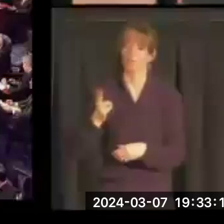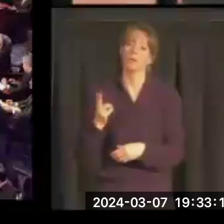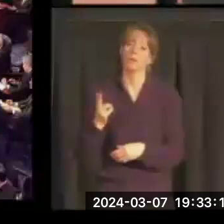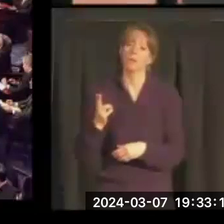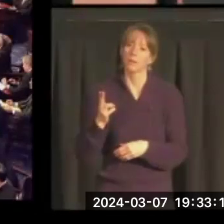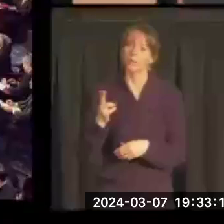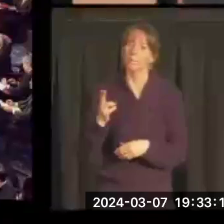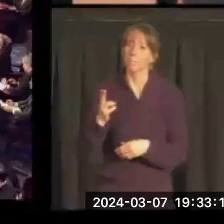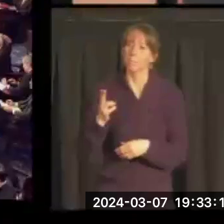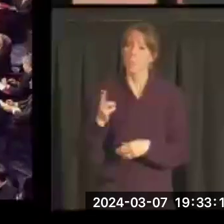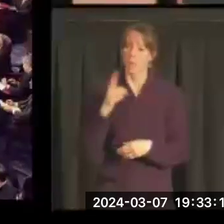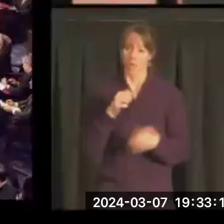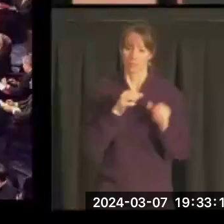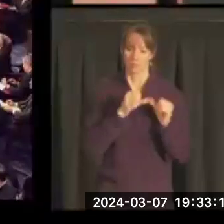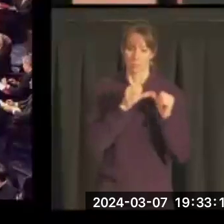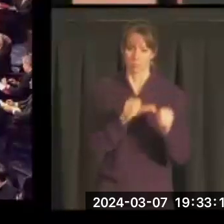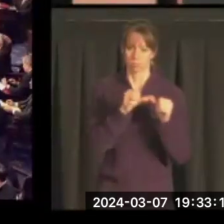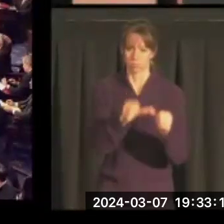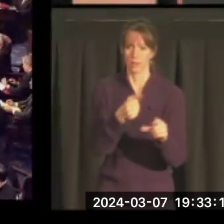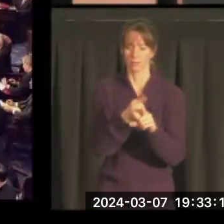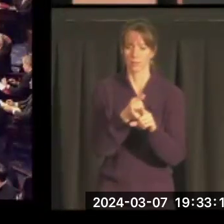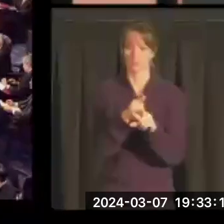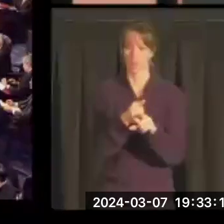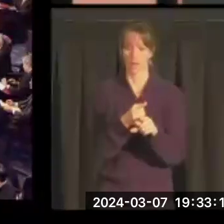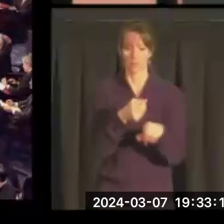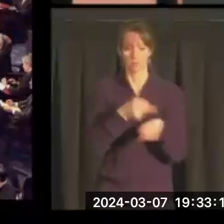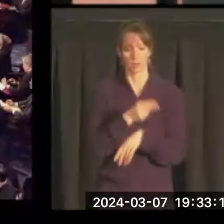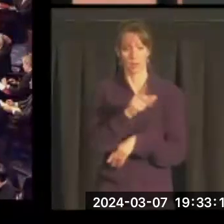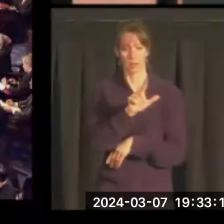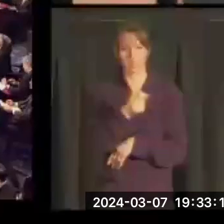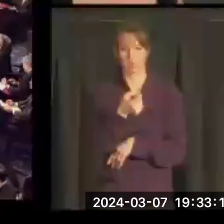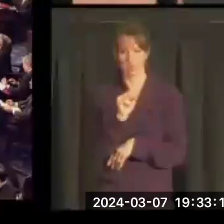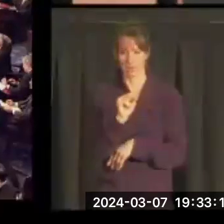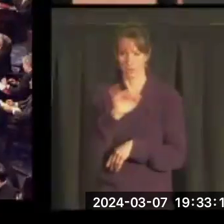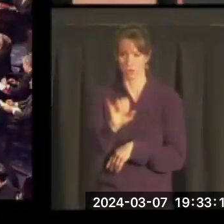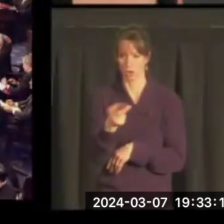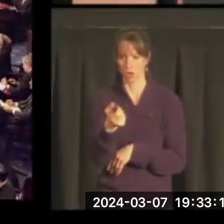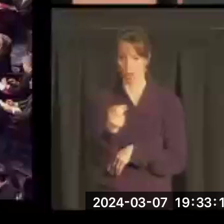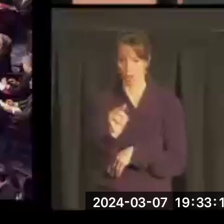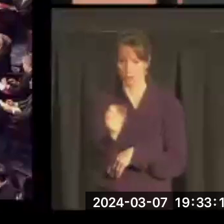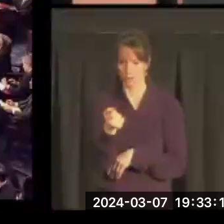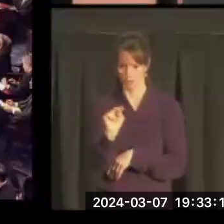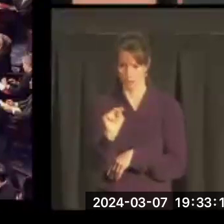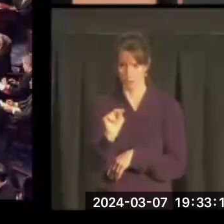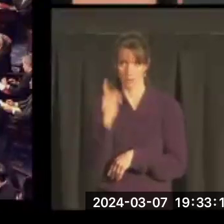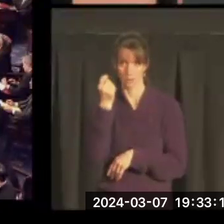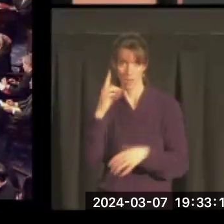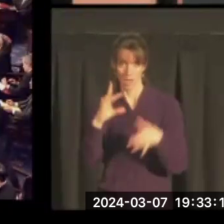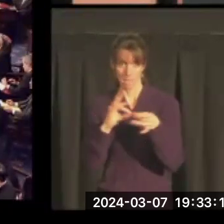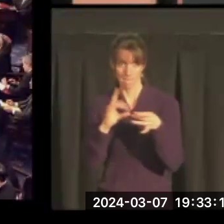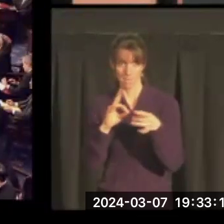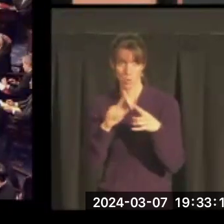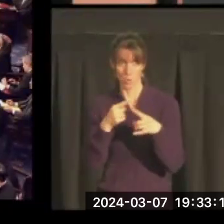In doing this, he succeeded Lyndon Johnson. I want to just mention that when we